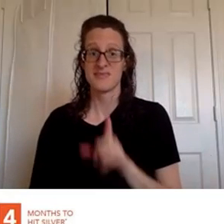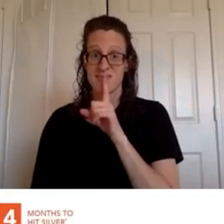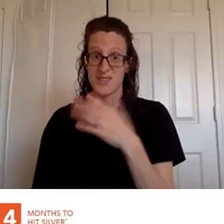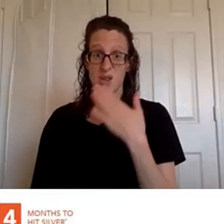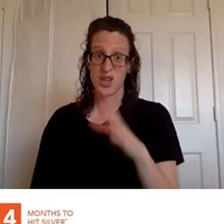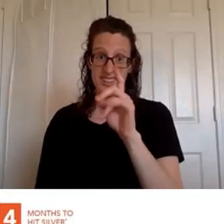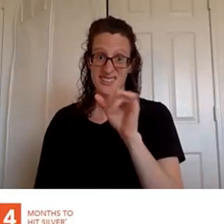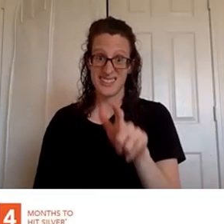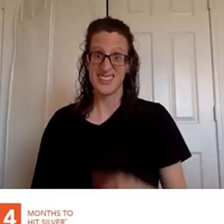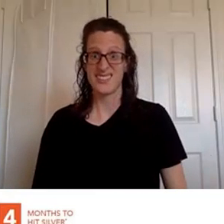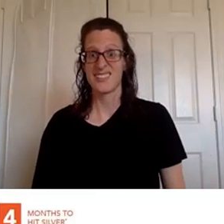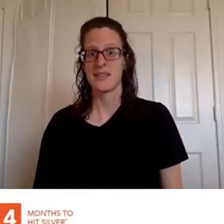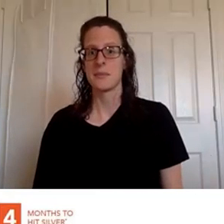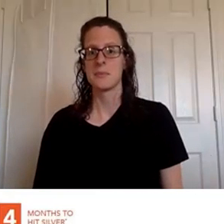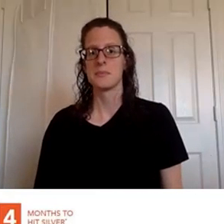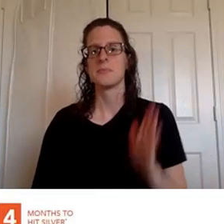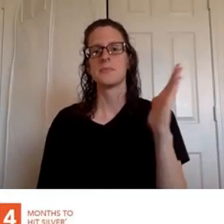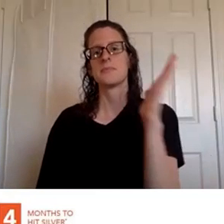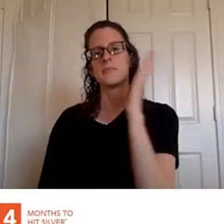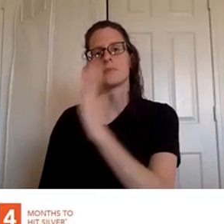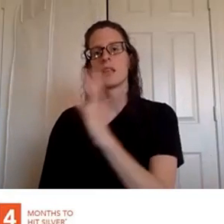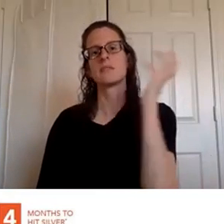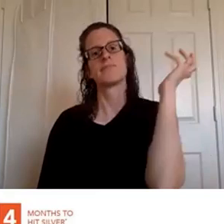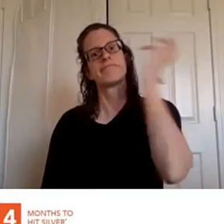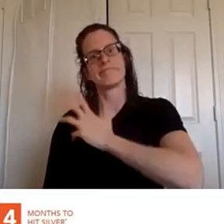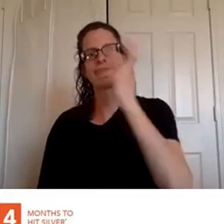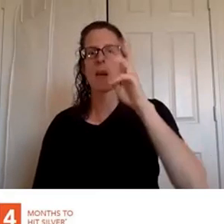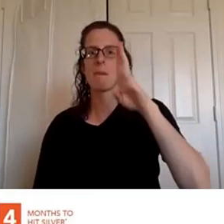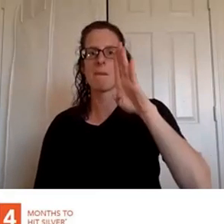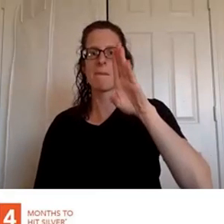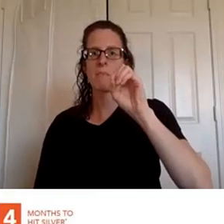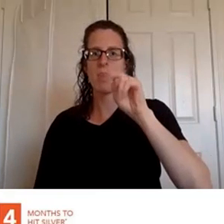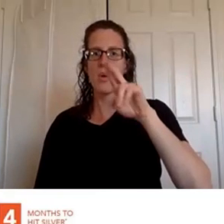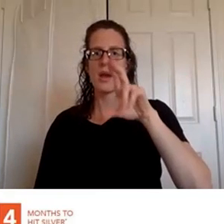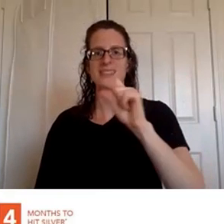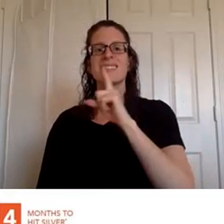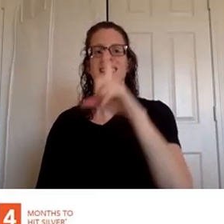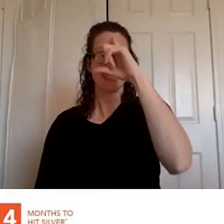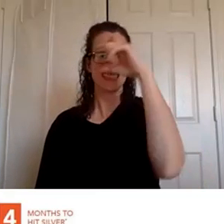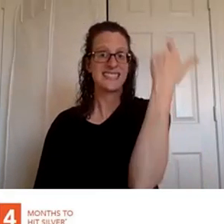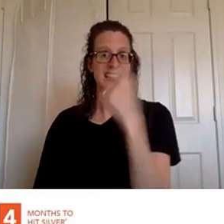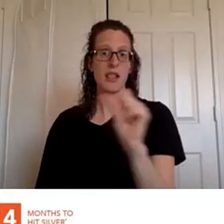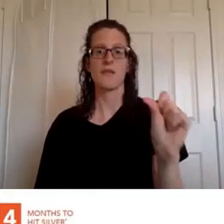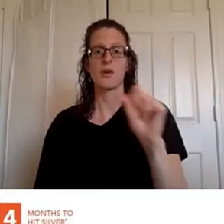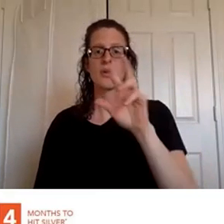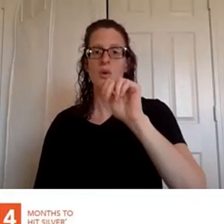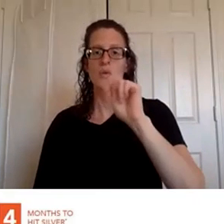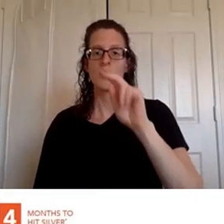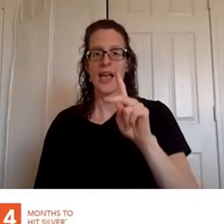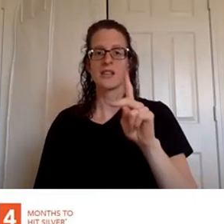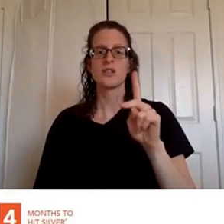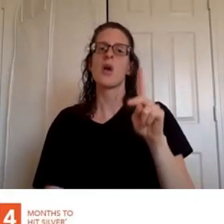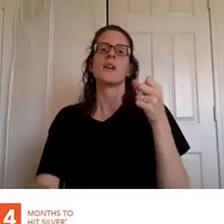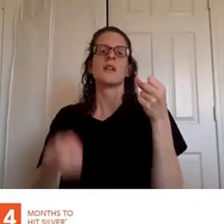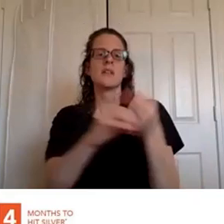and then the most amazing bonus um is the silver rank so after you hit